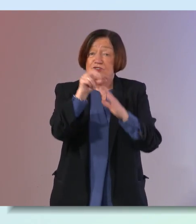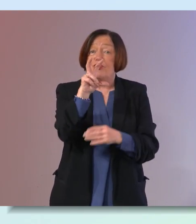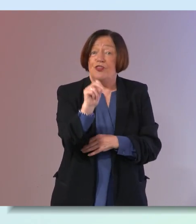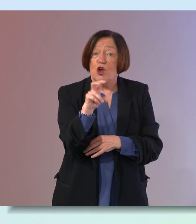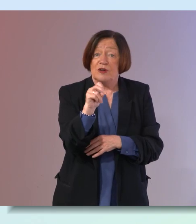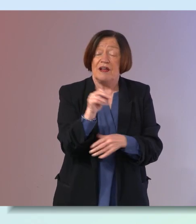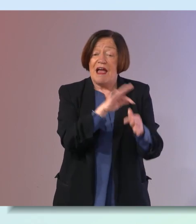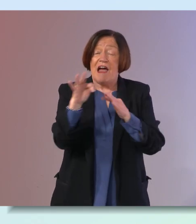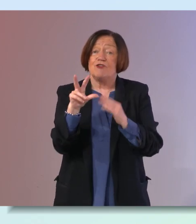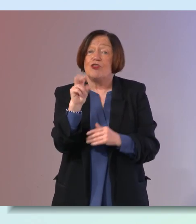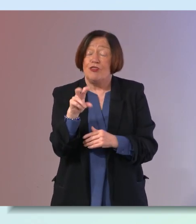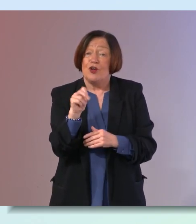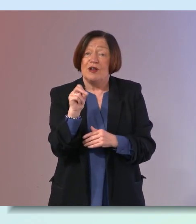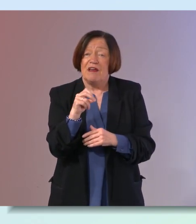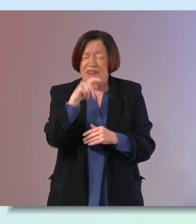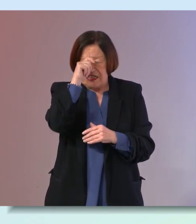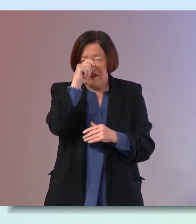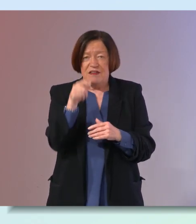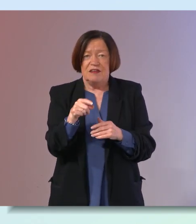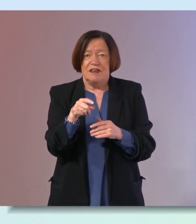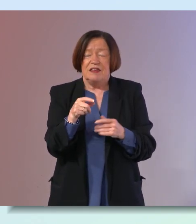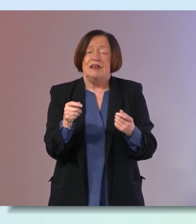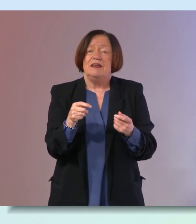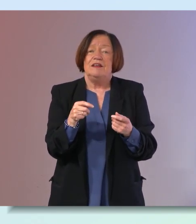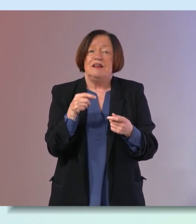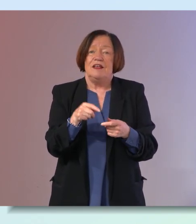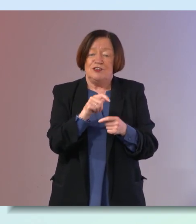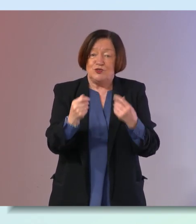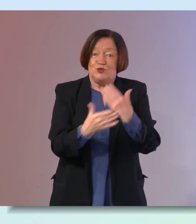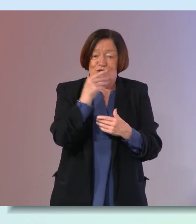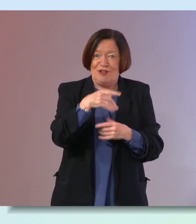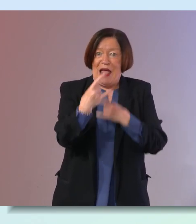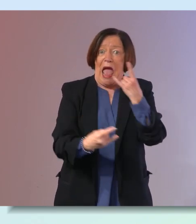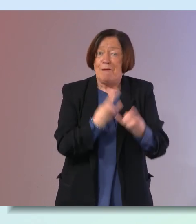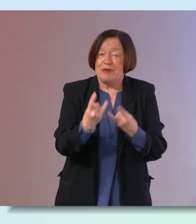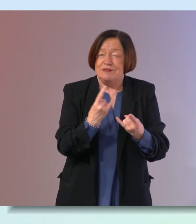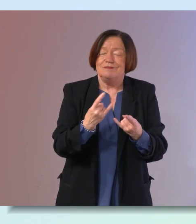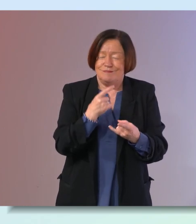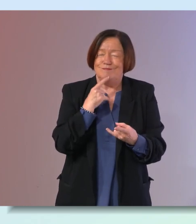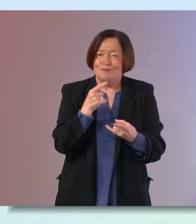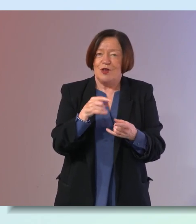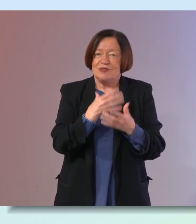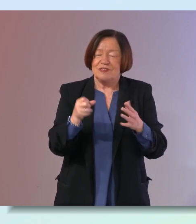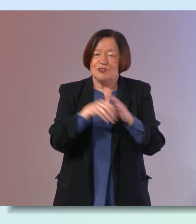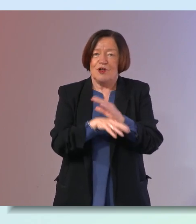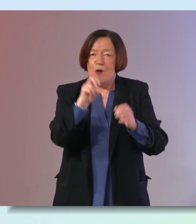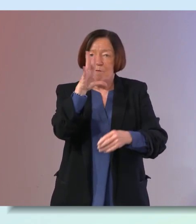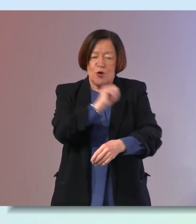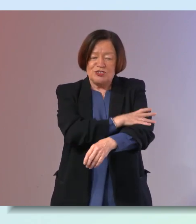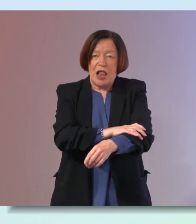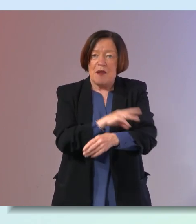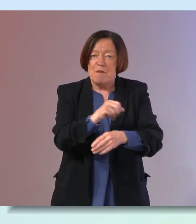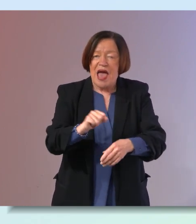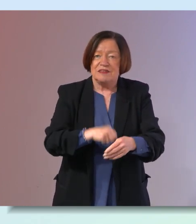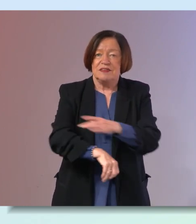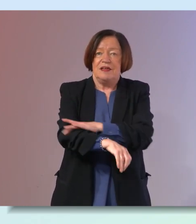because after 30 which i think is horrifyingly too young for this to be happening but we start to lose muscle mass we start to lose